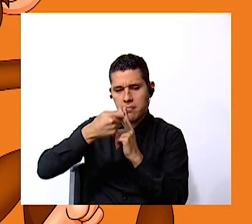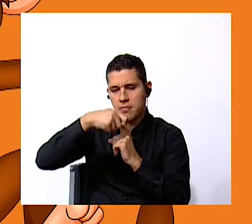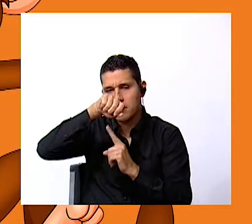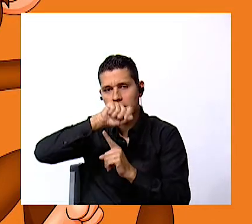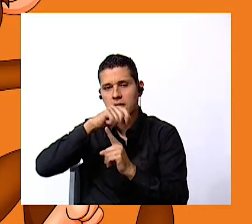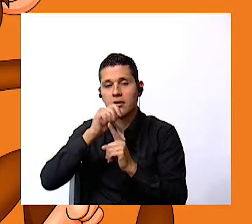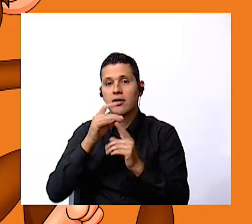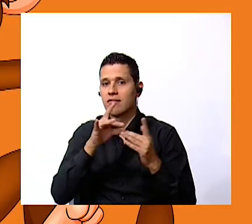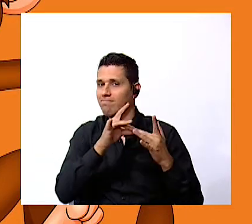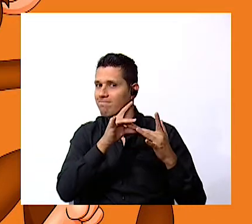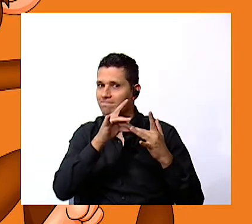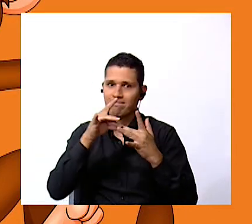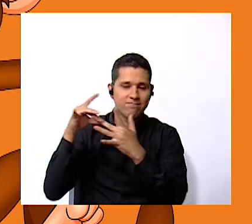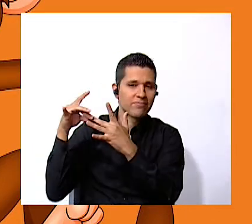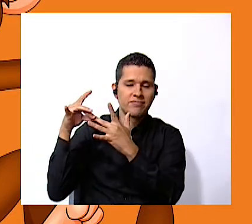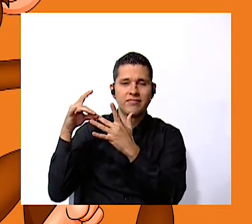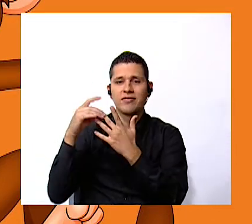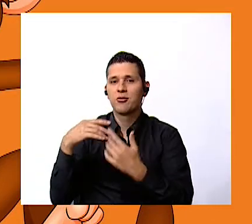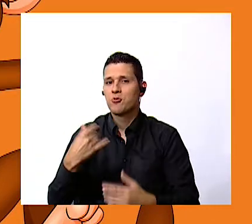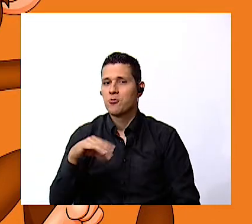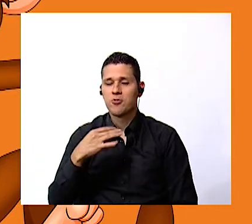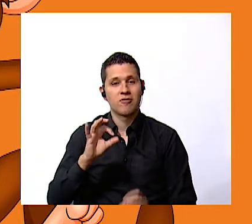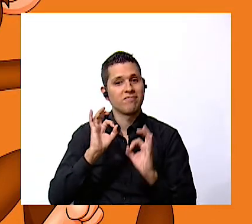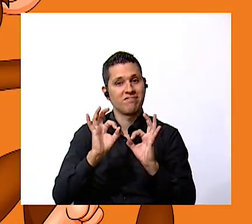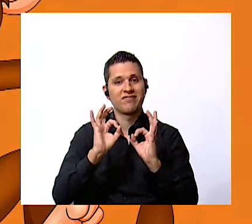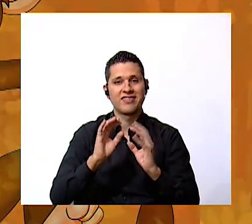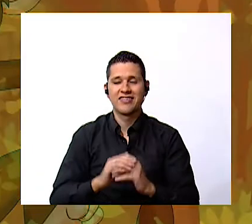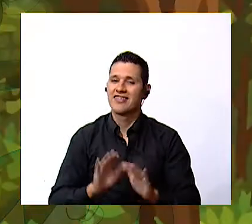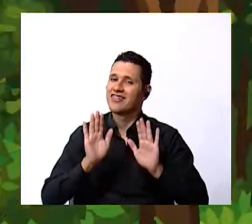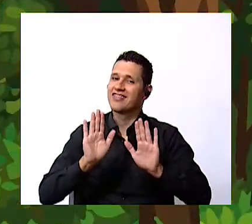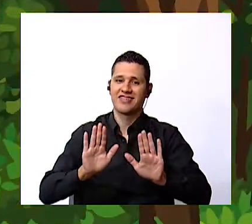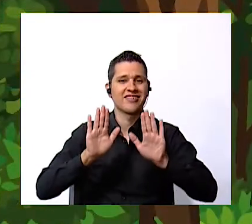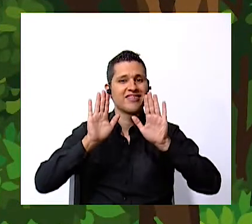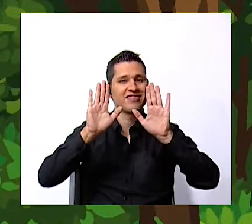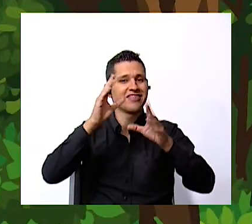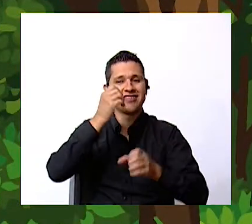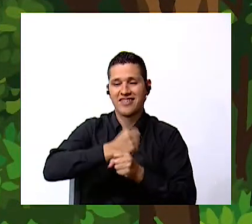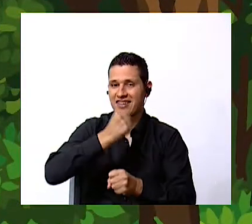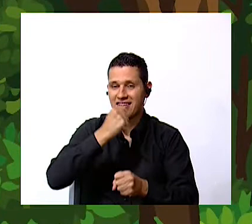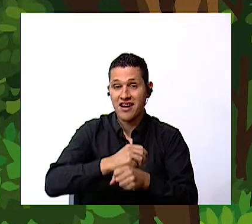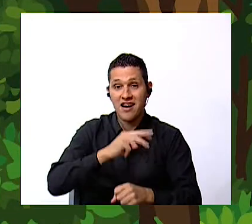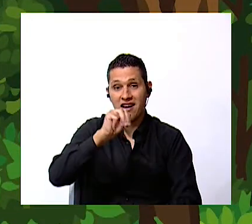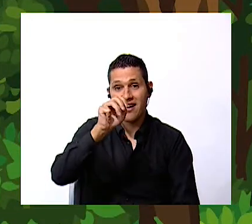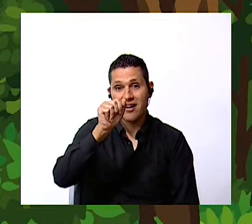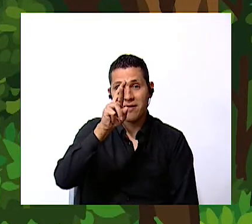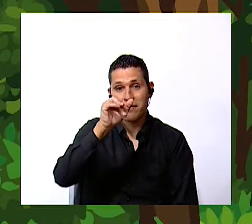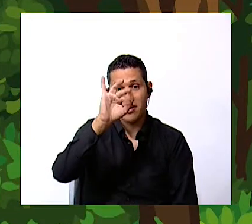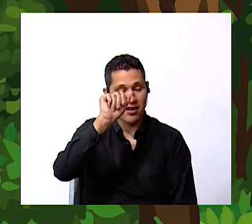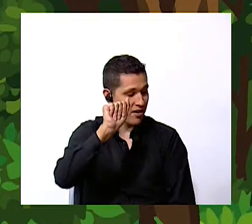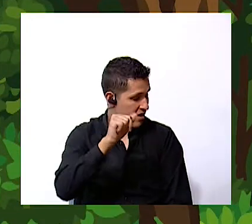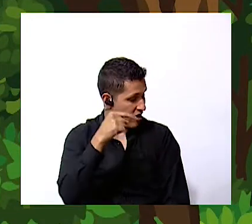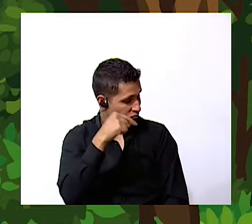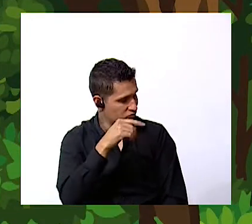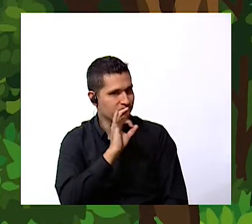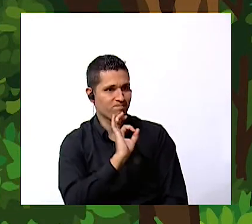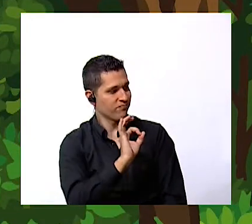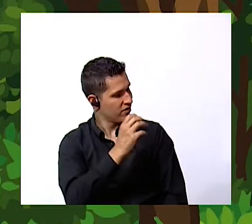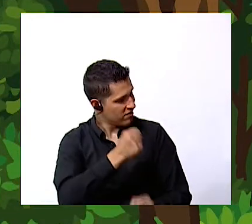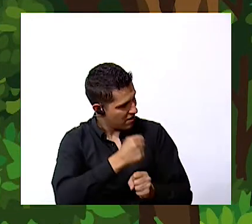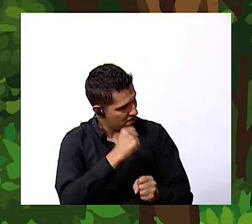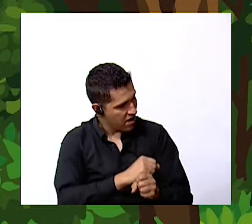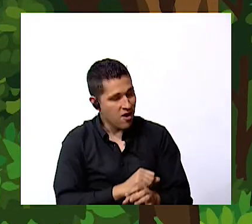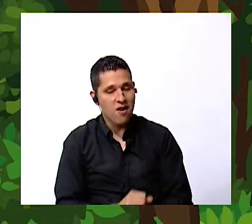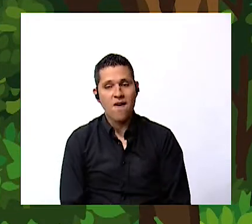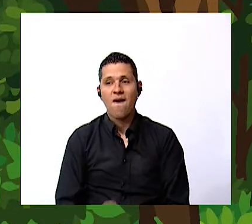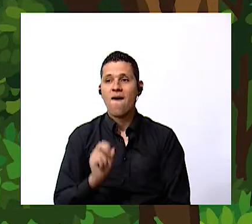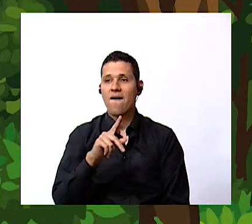the forest or in a tree very good excellent job maria very good amazing now i want